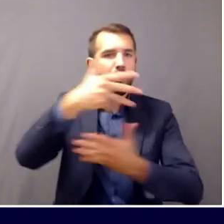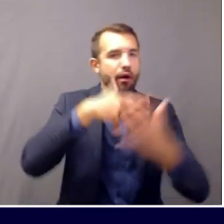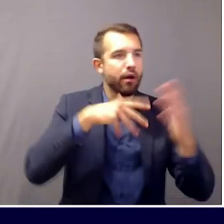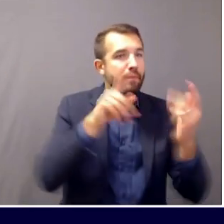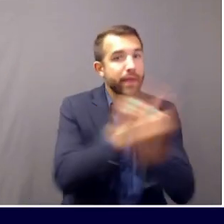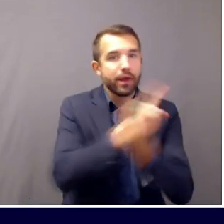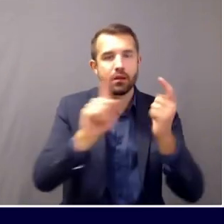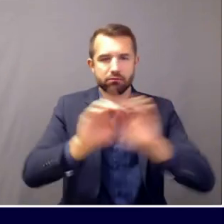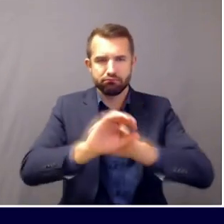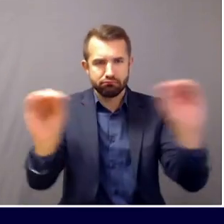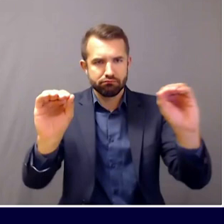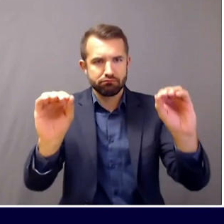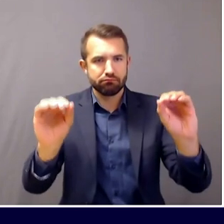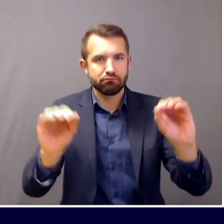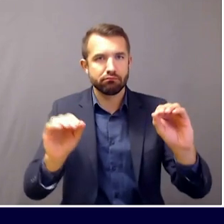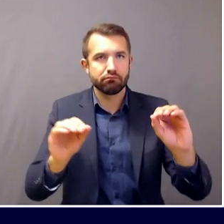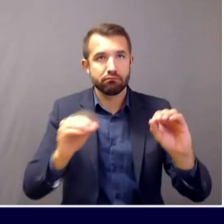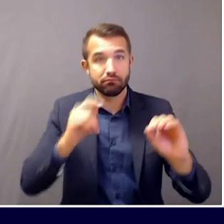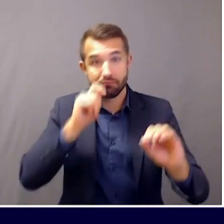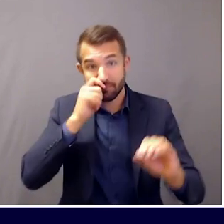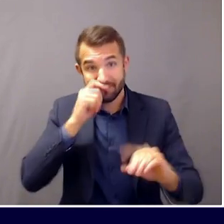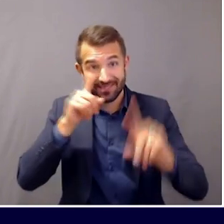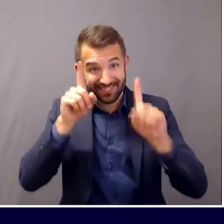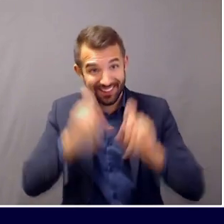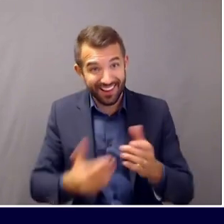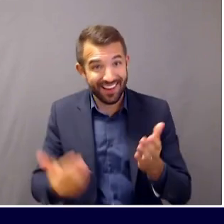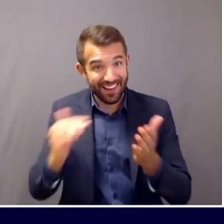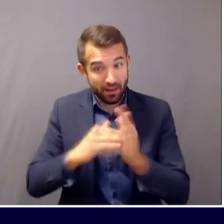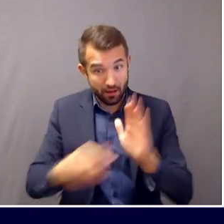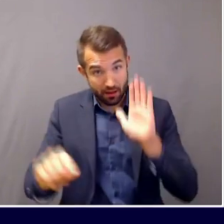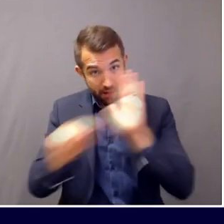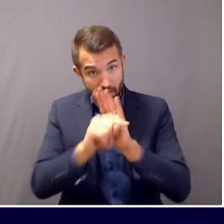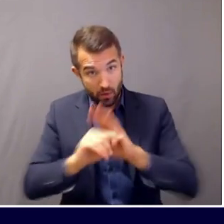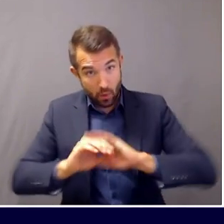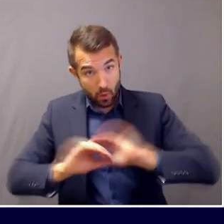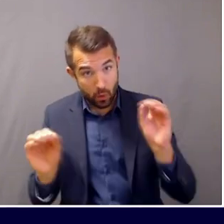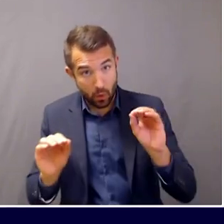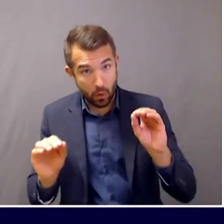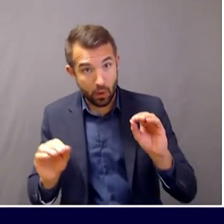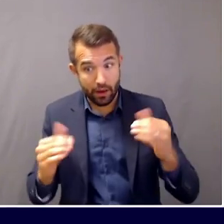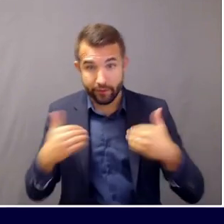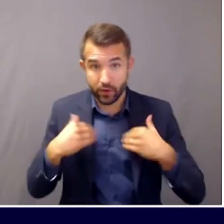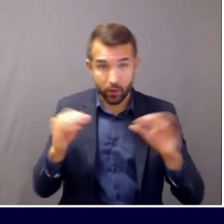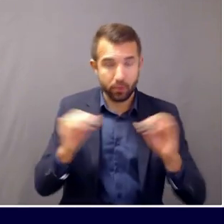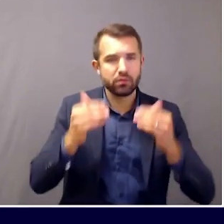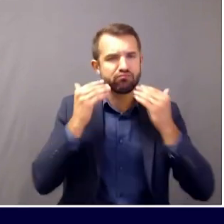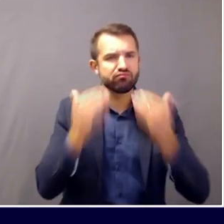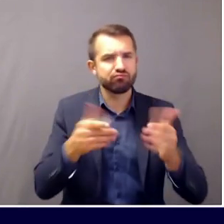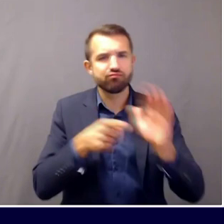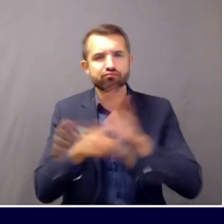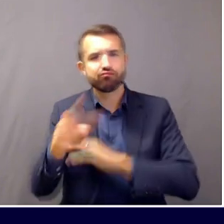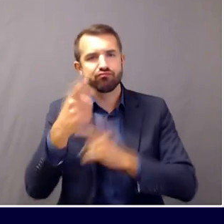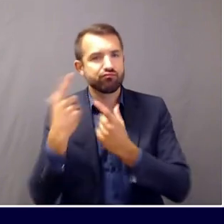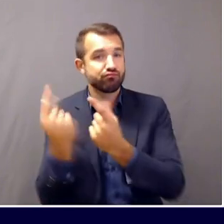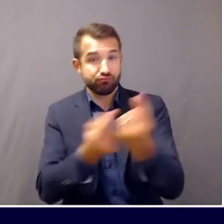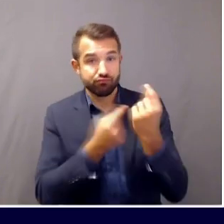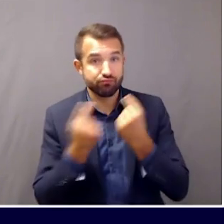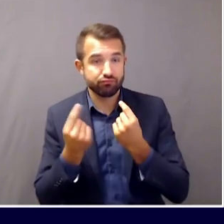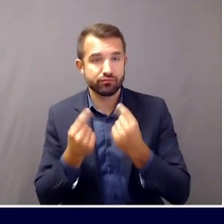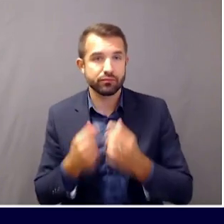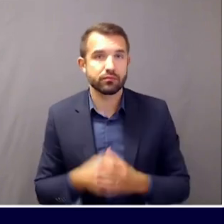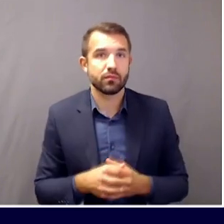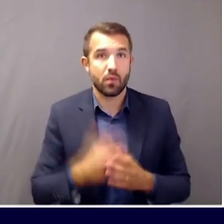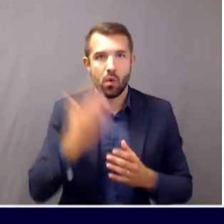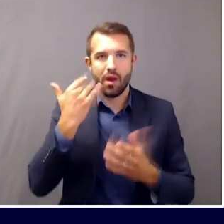test back. That is really the key to making sure that there's not further transmission from anybody who ends up